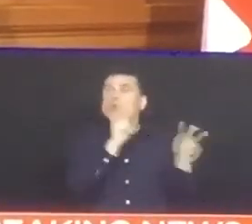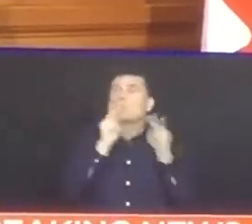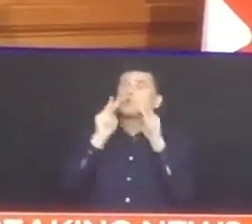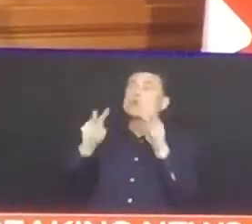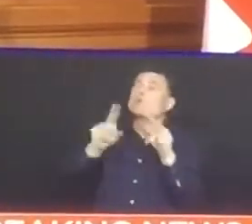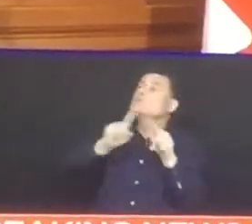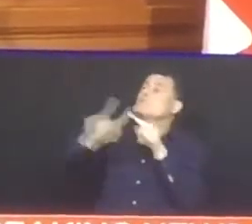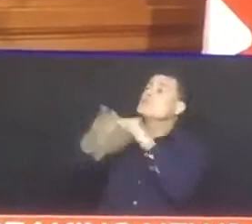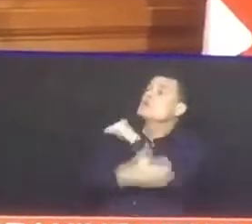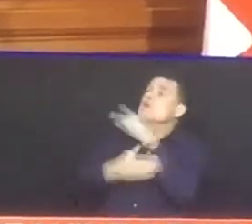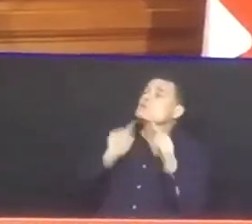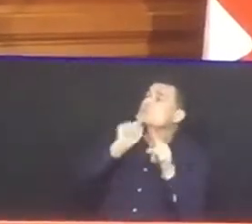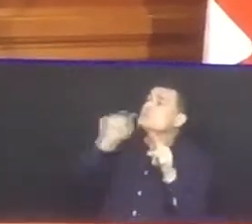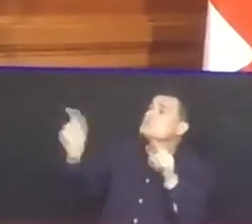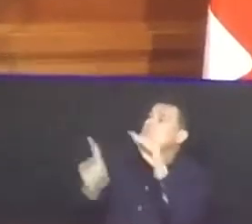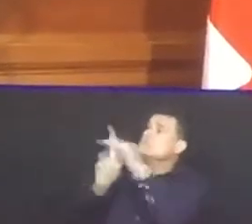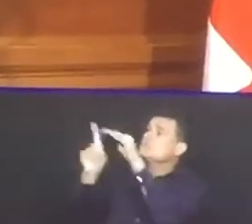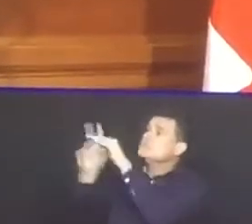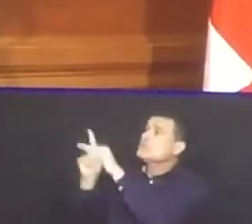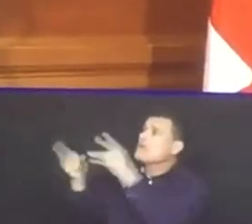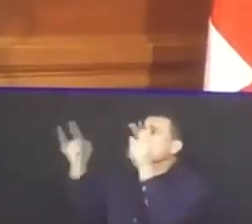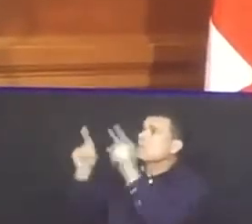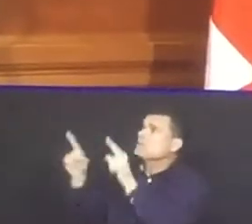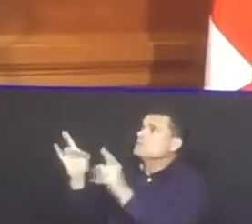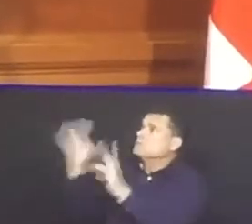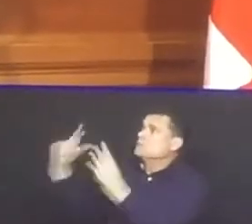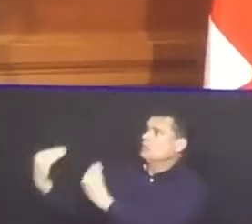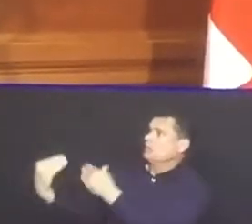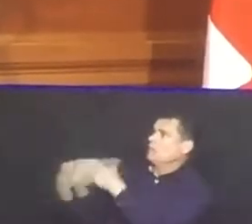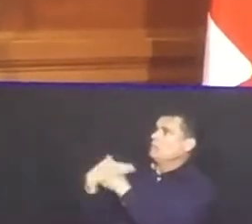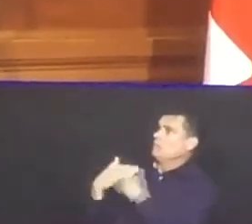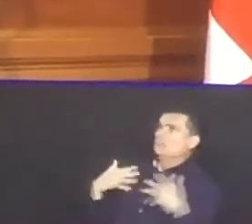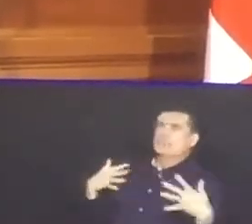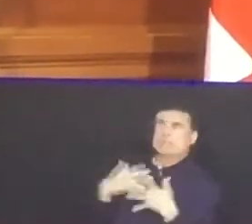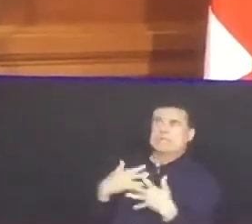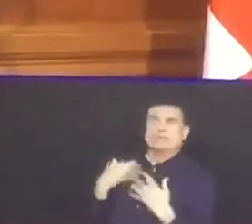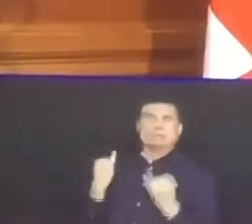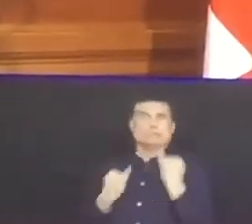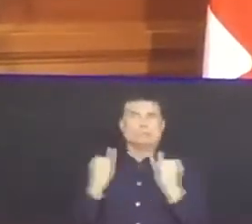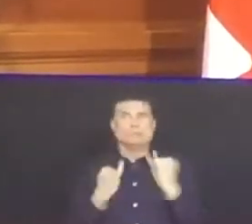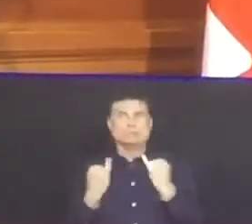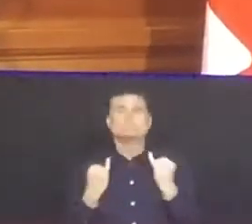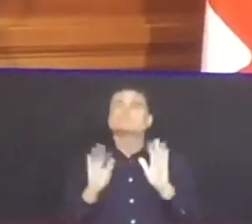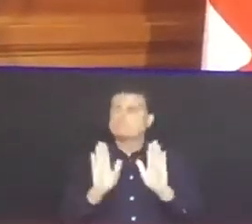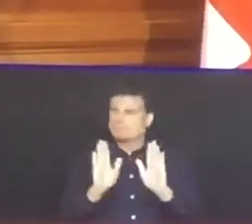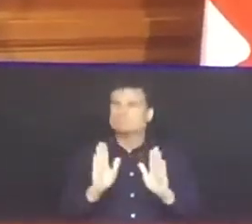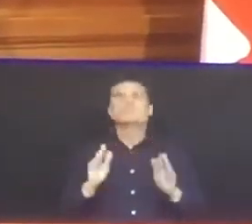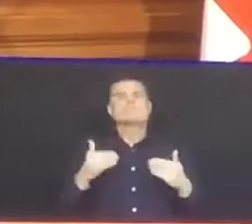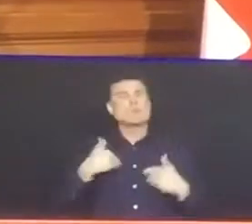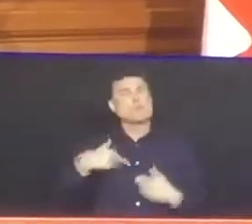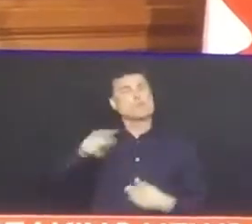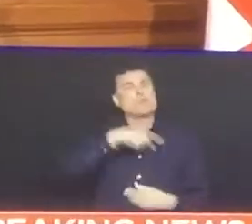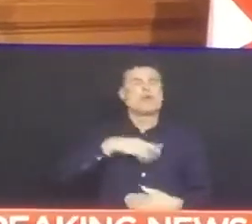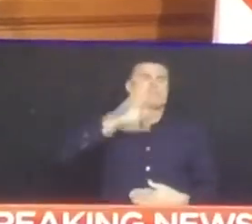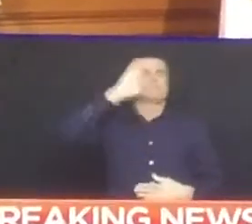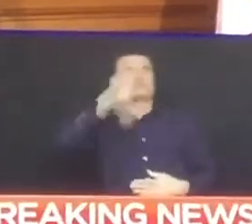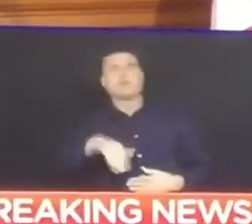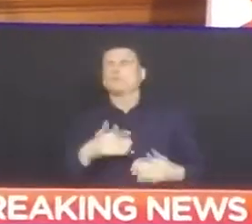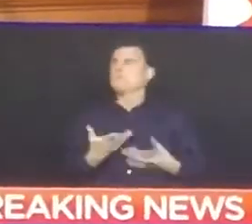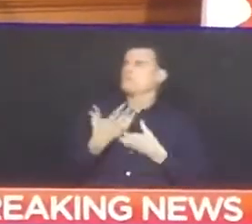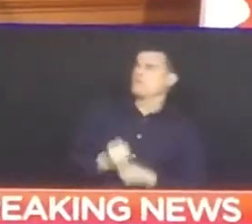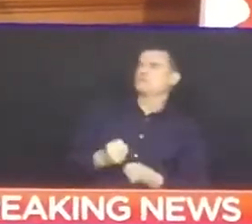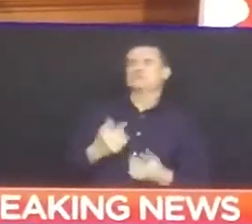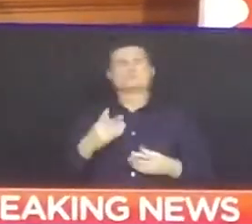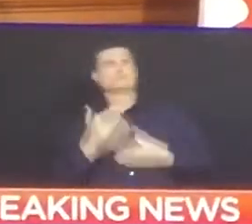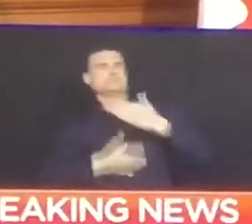steps we have taken are working. Hope that together we can prevent the worst-case scenario. Hope will carry us through this